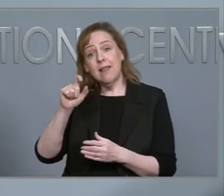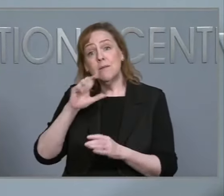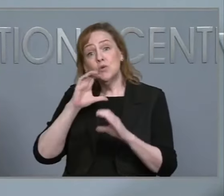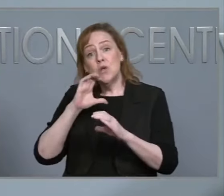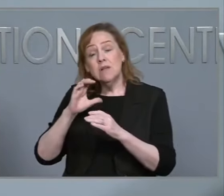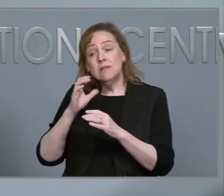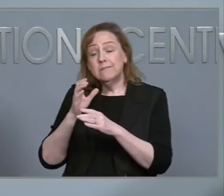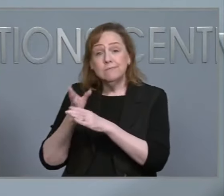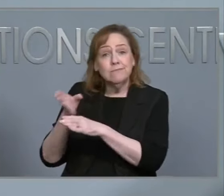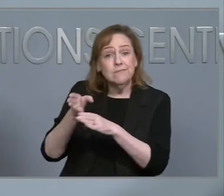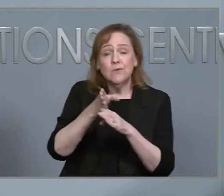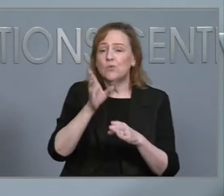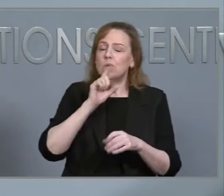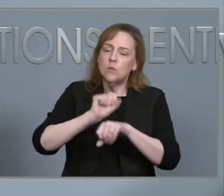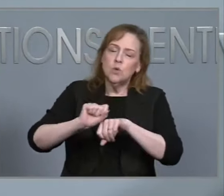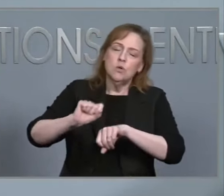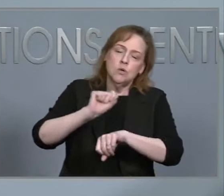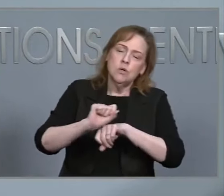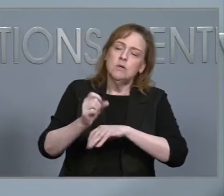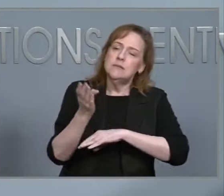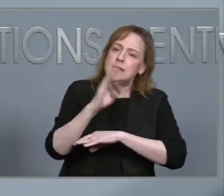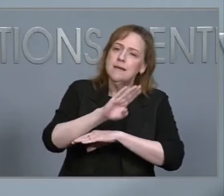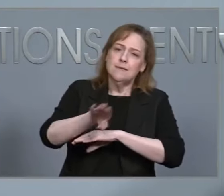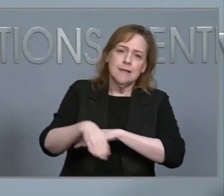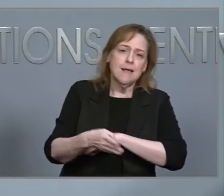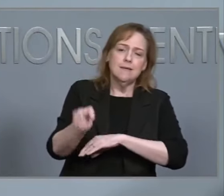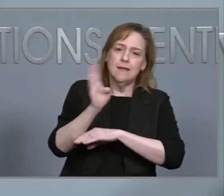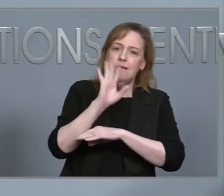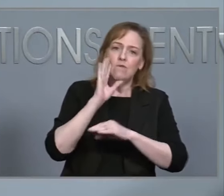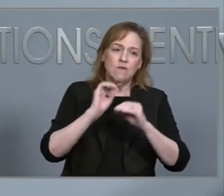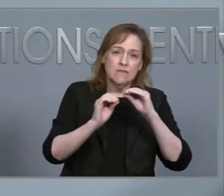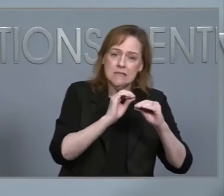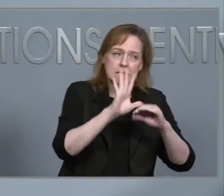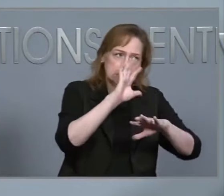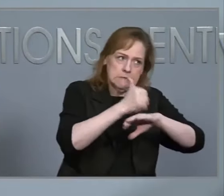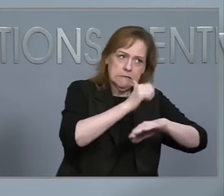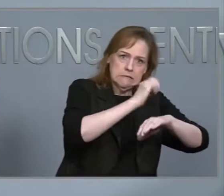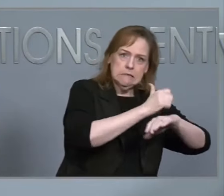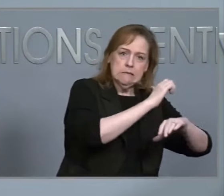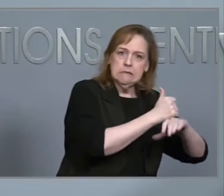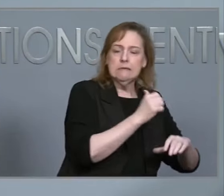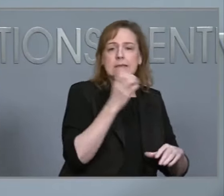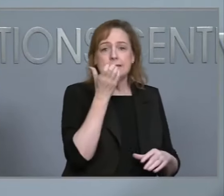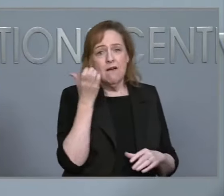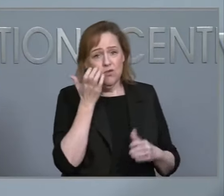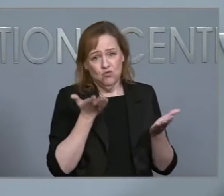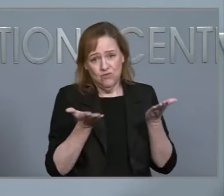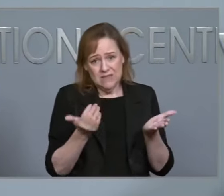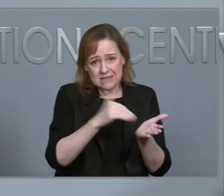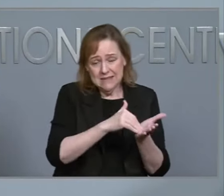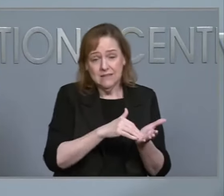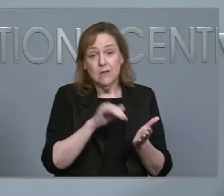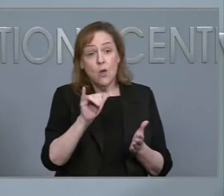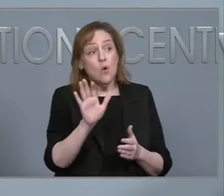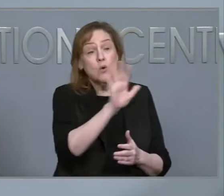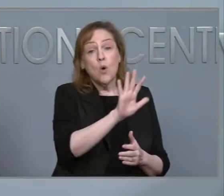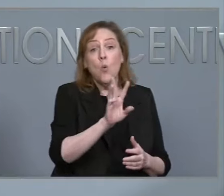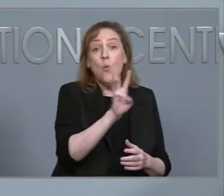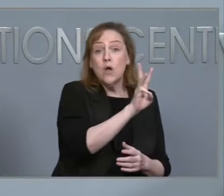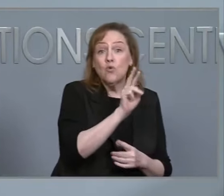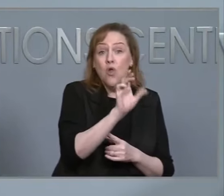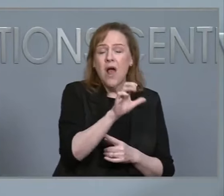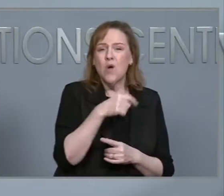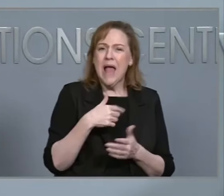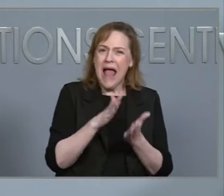around the clock to restore cell phone service and mobile data to the mountains. For those in Western North Carolina, we ask that you turn your phones off